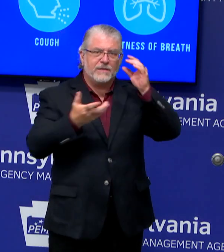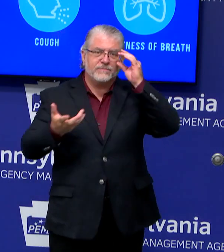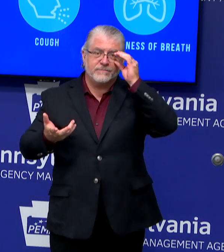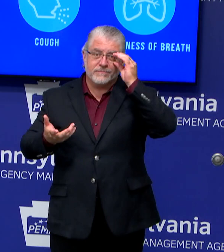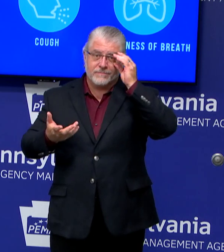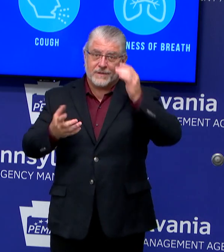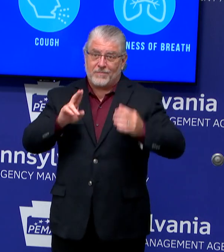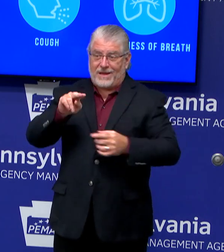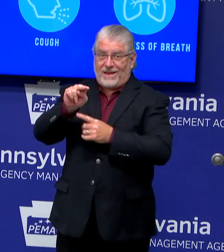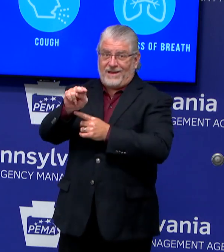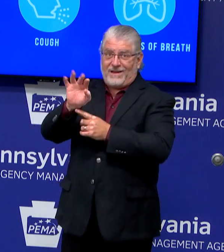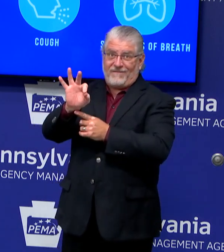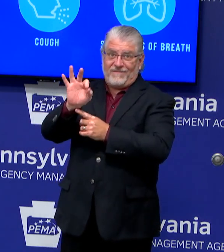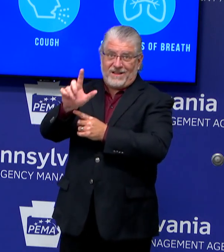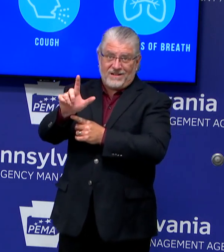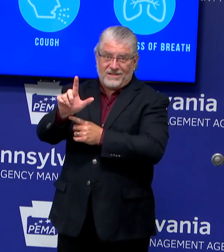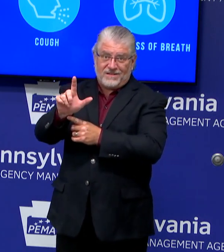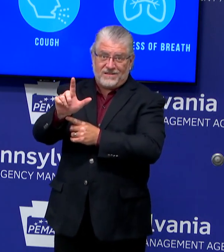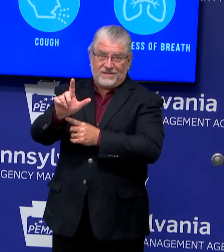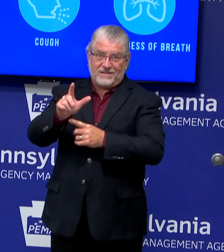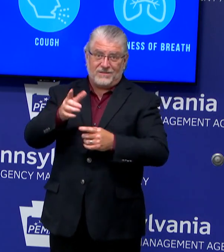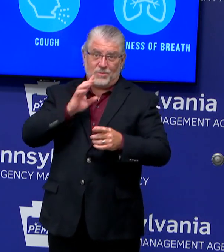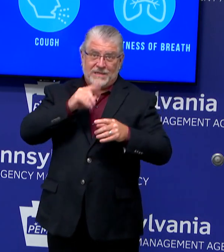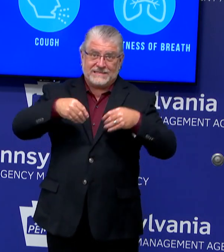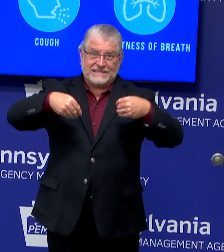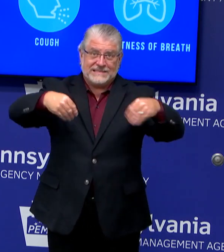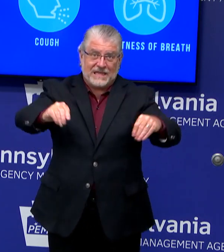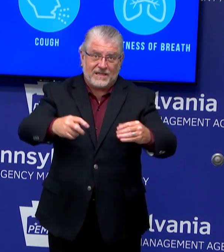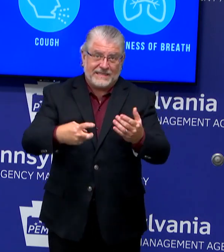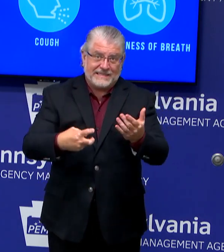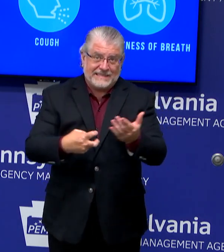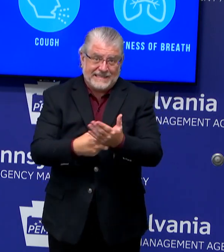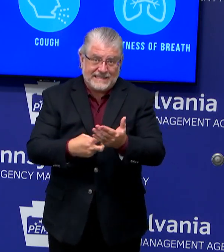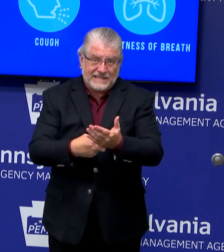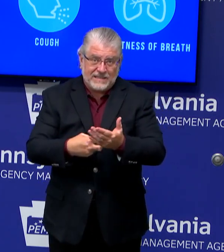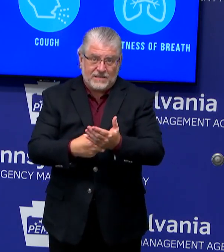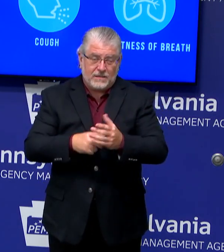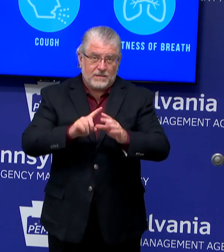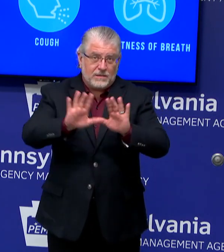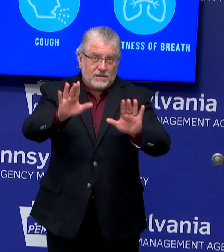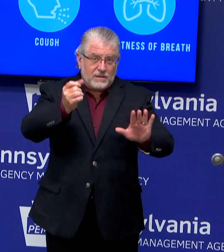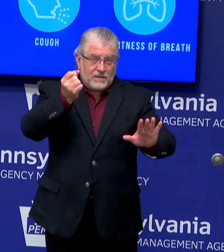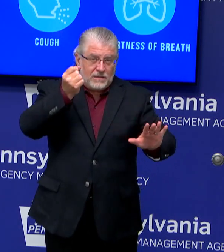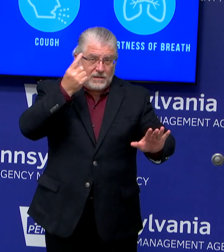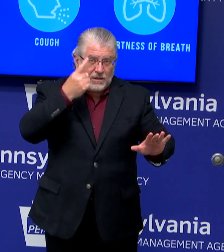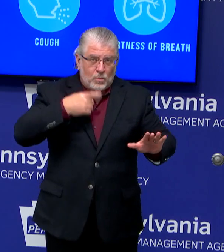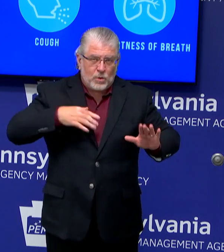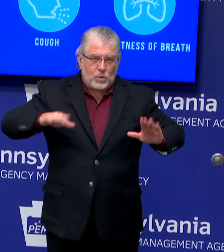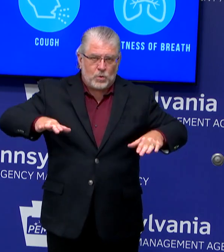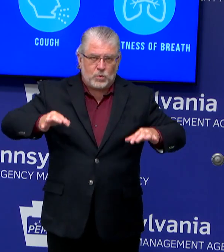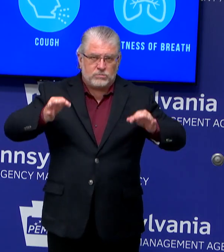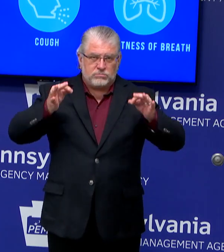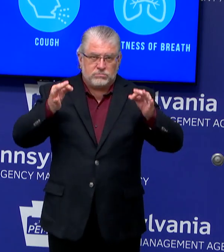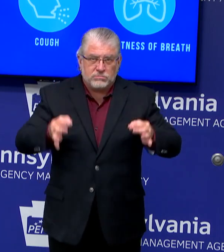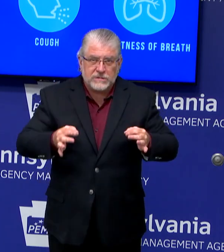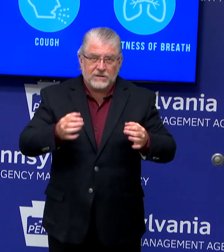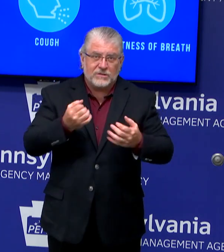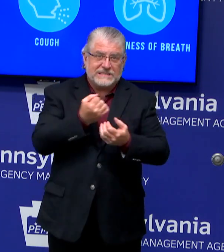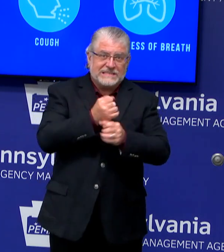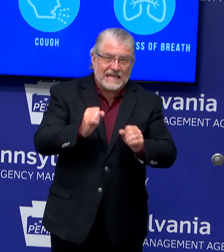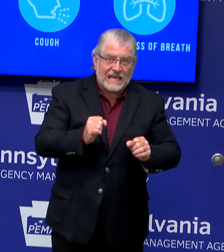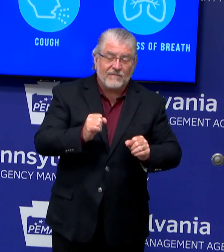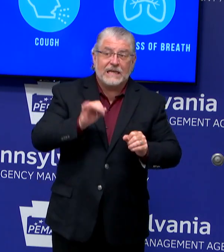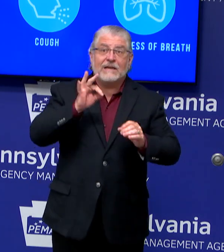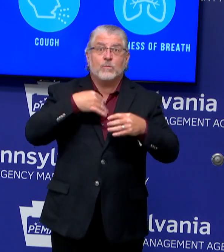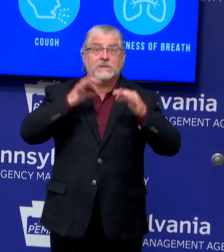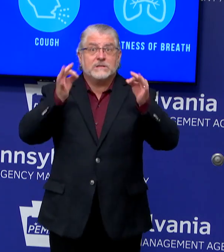about playing, selling tickets, but then saying, but if we decide that it's not safe, we're going to refund the thing. So